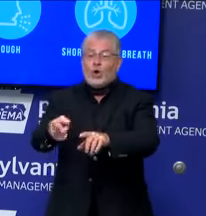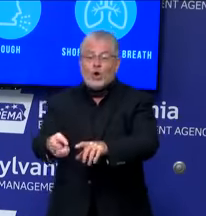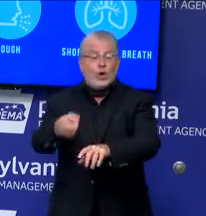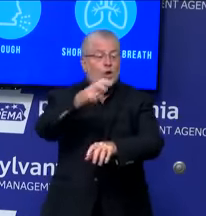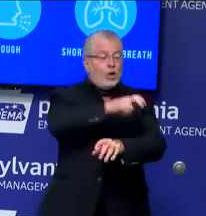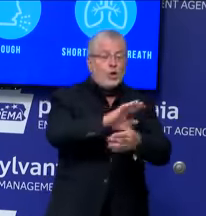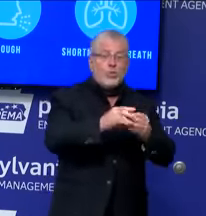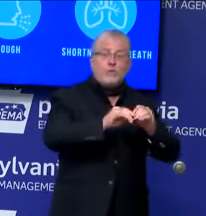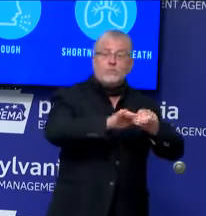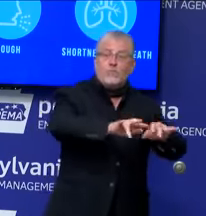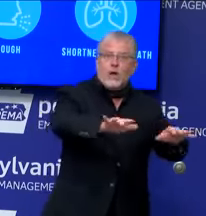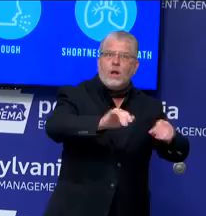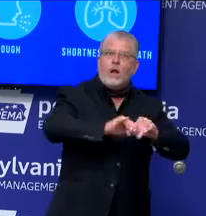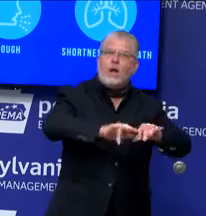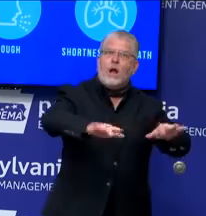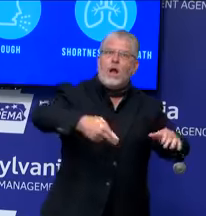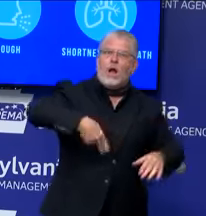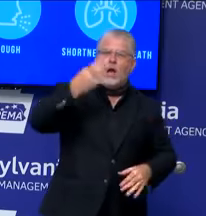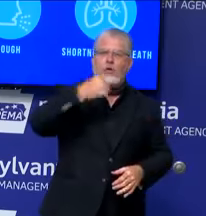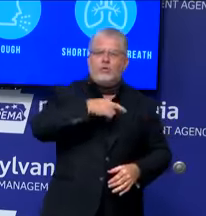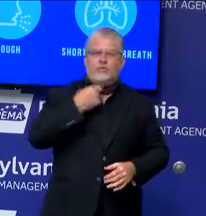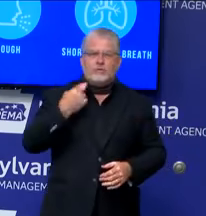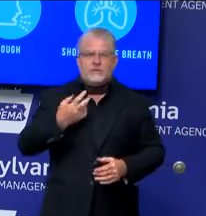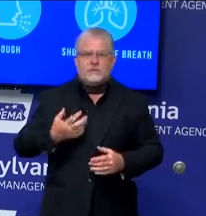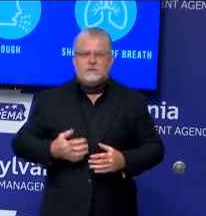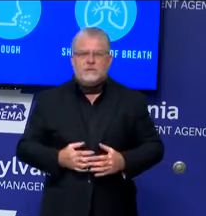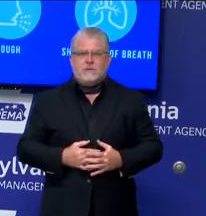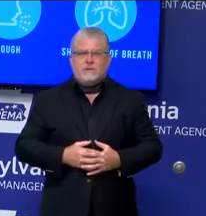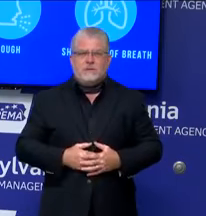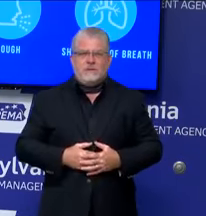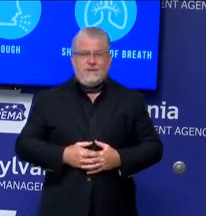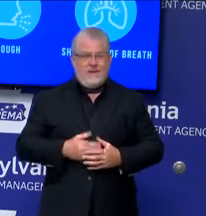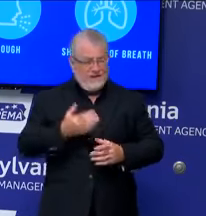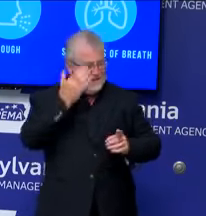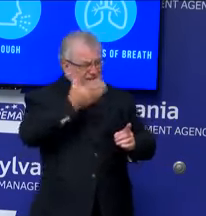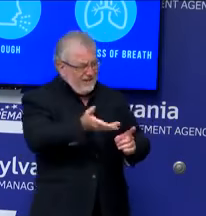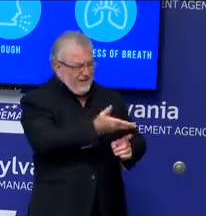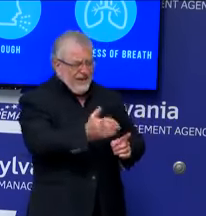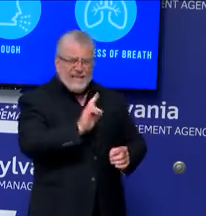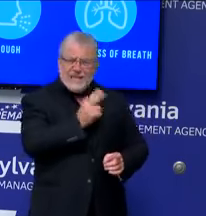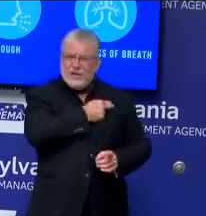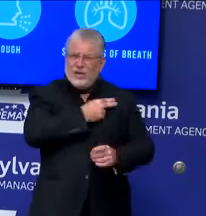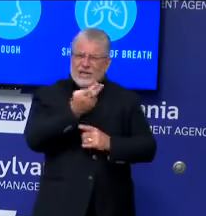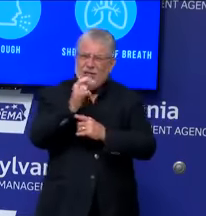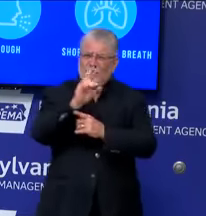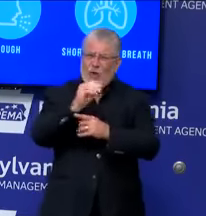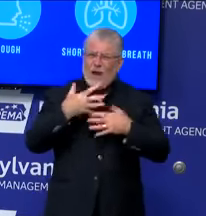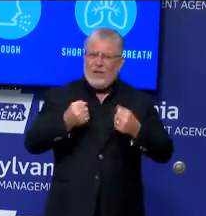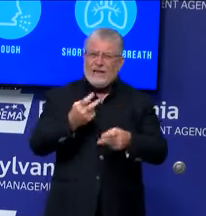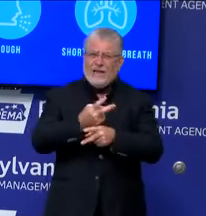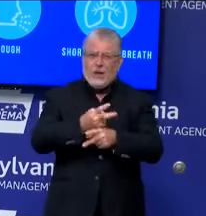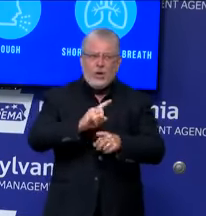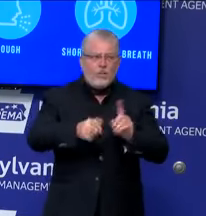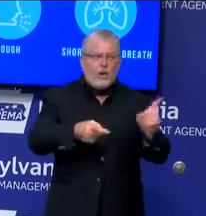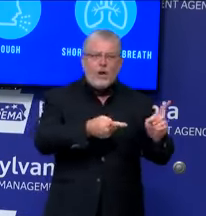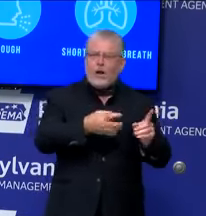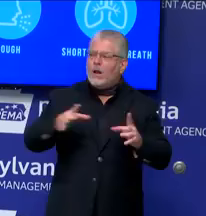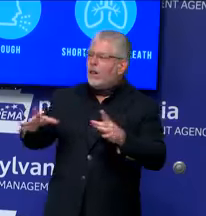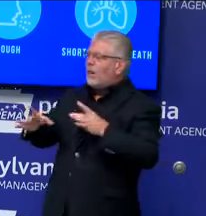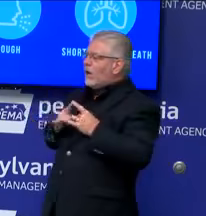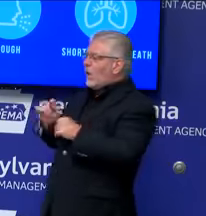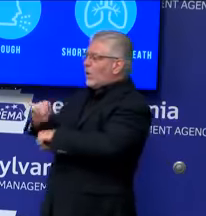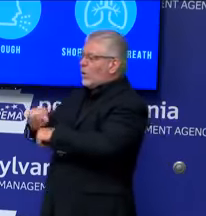one of our heroic health care workers at a nursing home may contract the virus and unknowingly spread it.